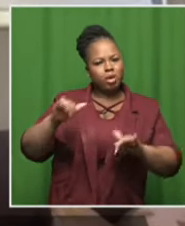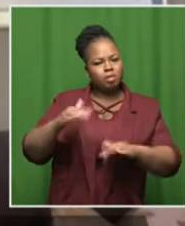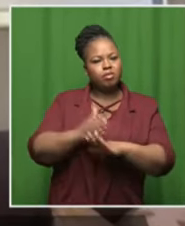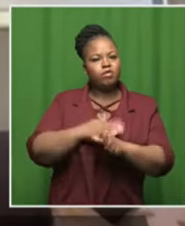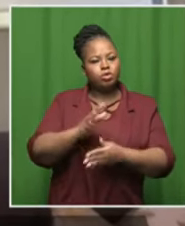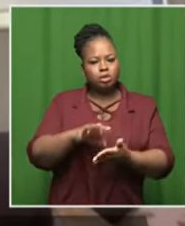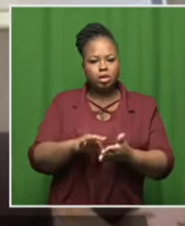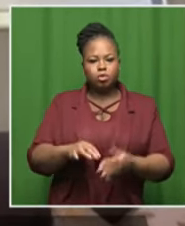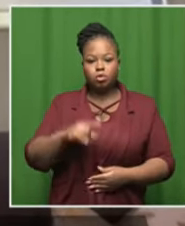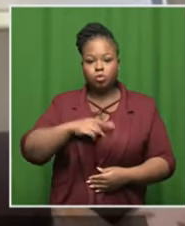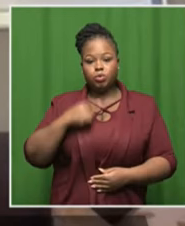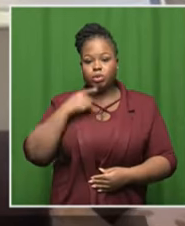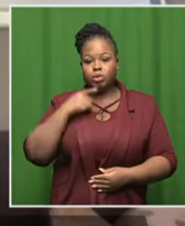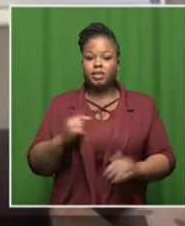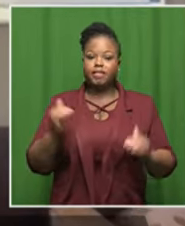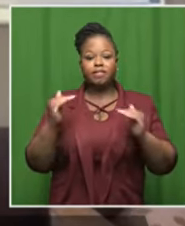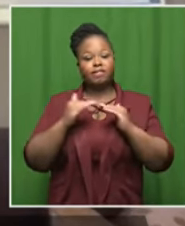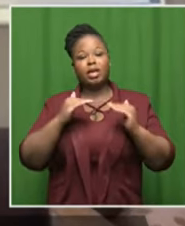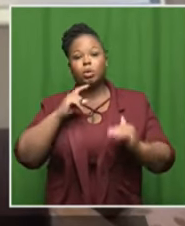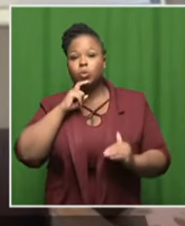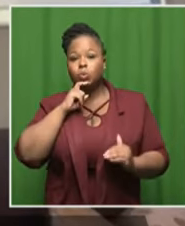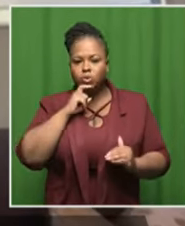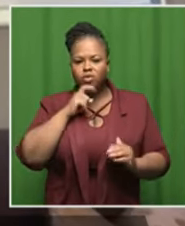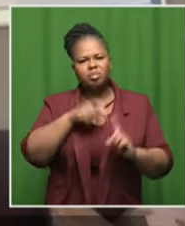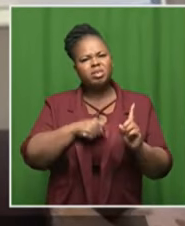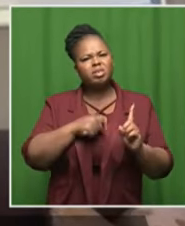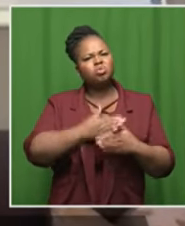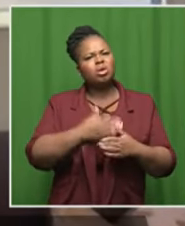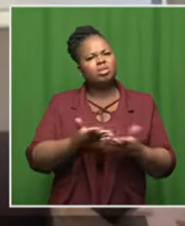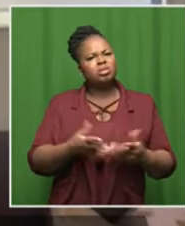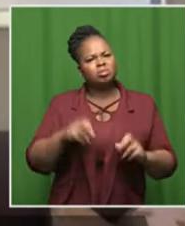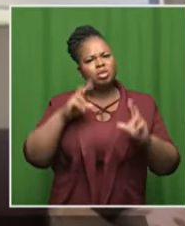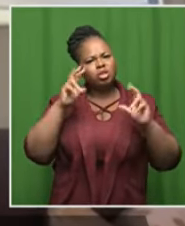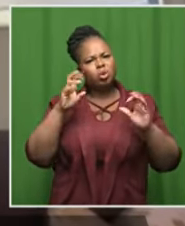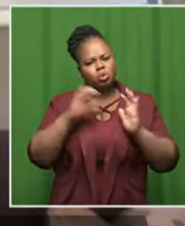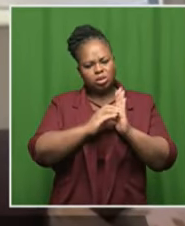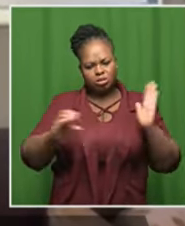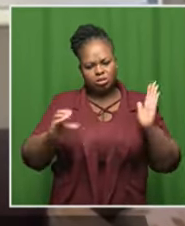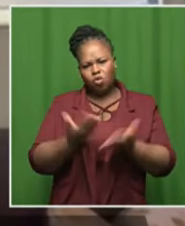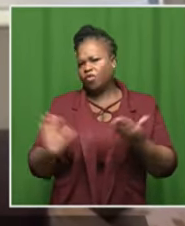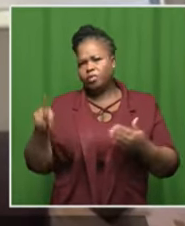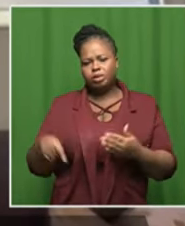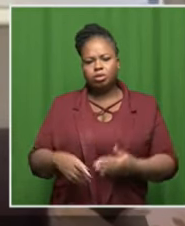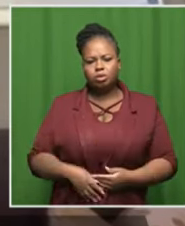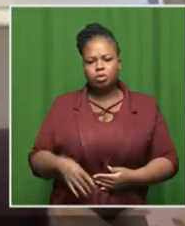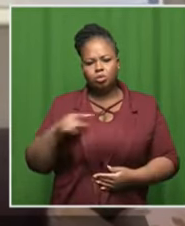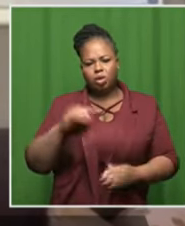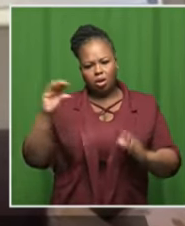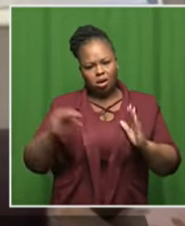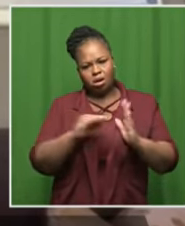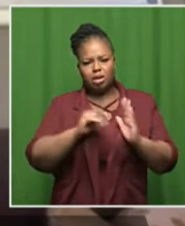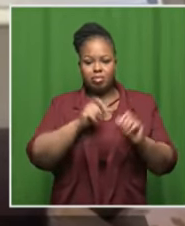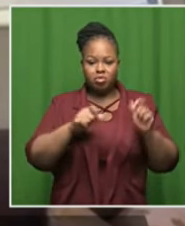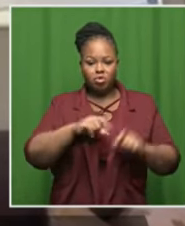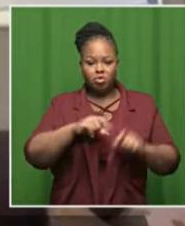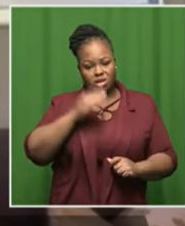things like fair use how do you have fair use of somebody's work we need to get those clauses out i think those clauses were sneaking there by the people